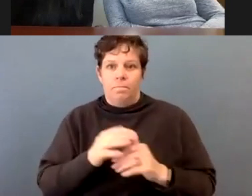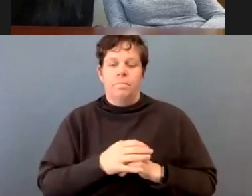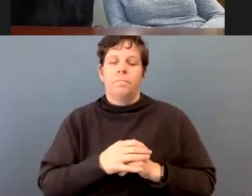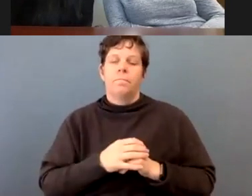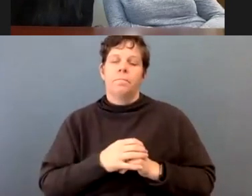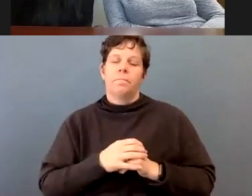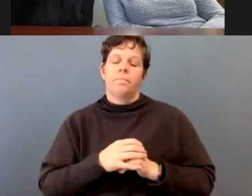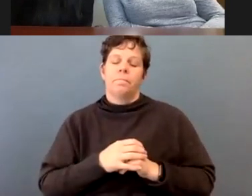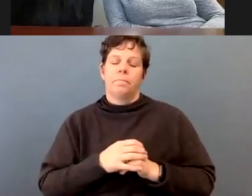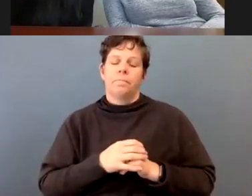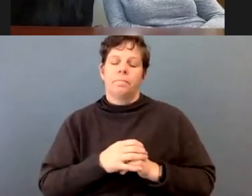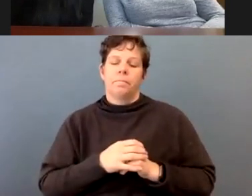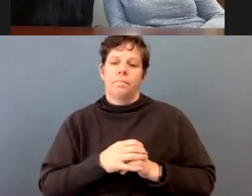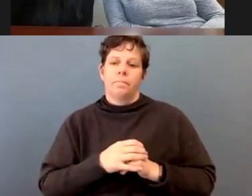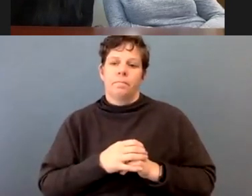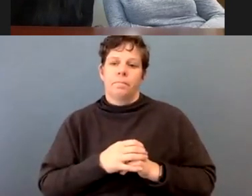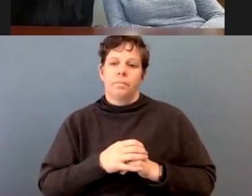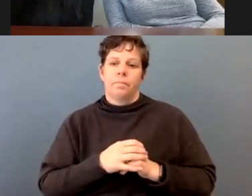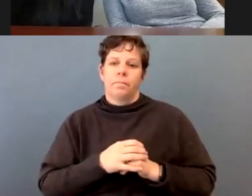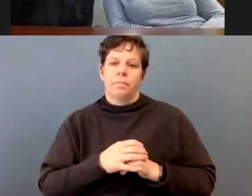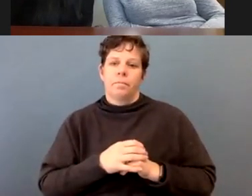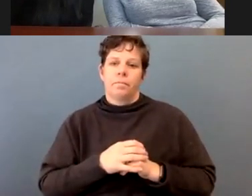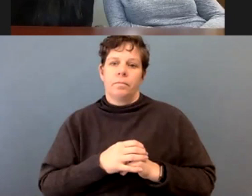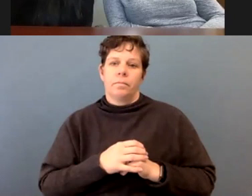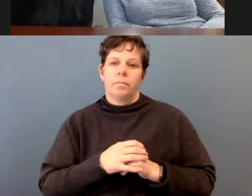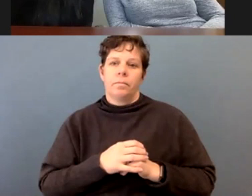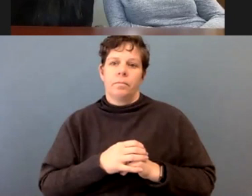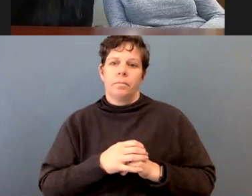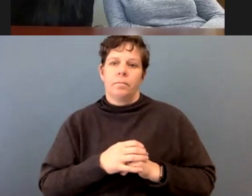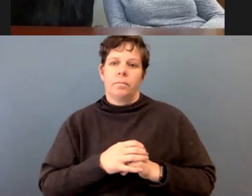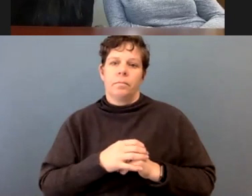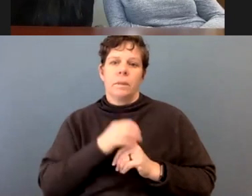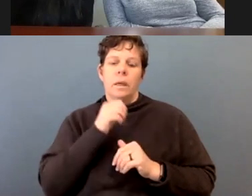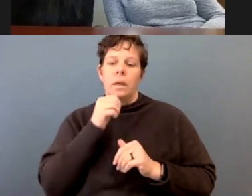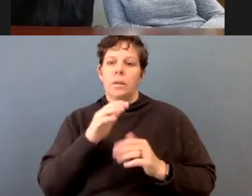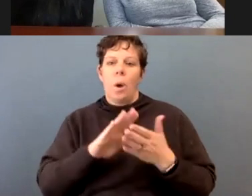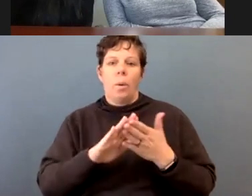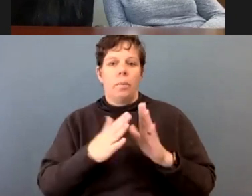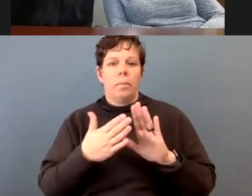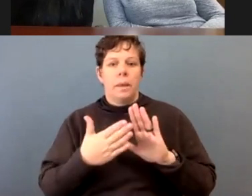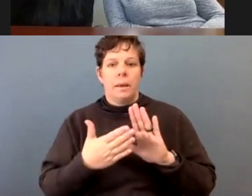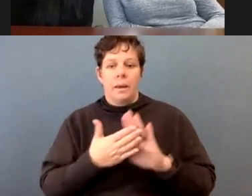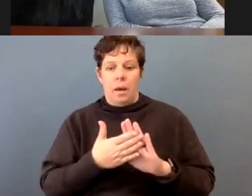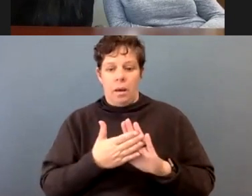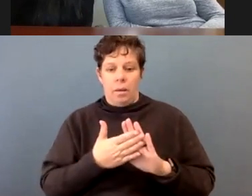Don't become a silo. Put everything that you learned